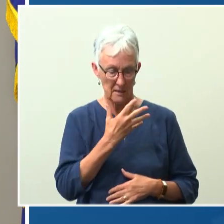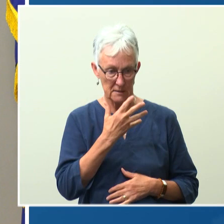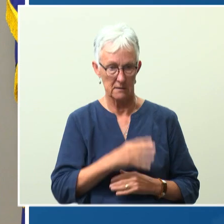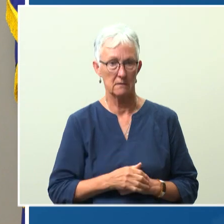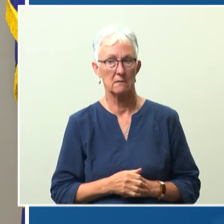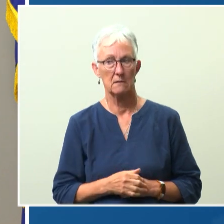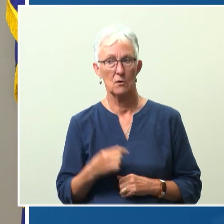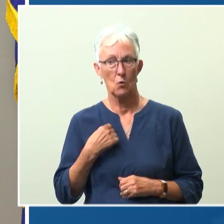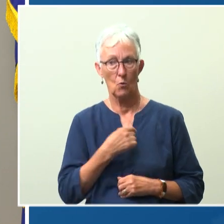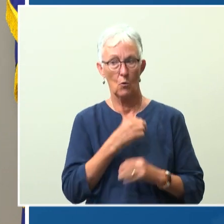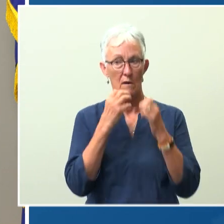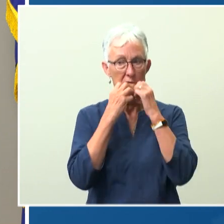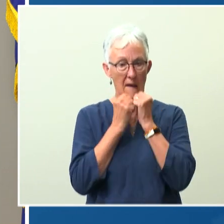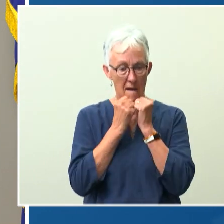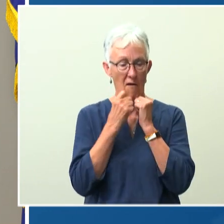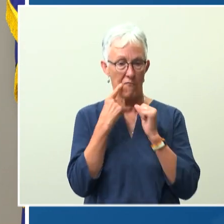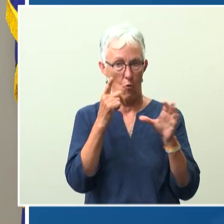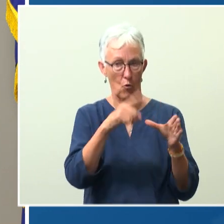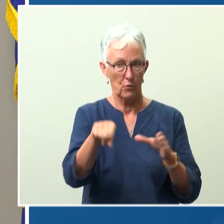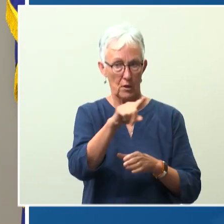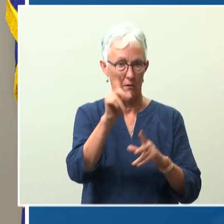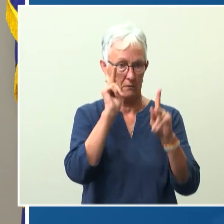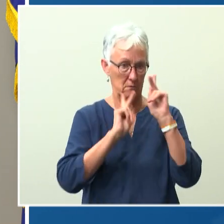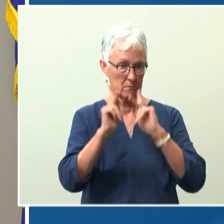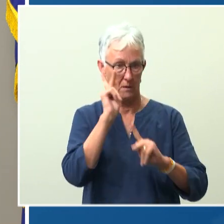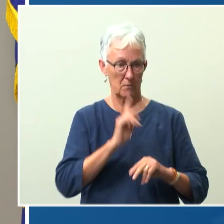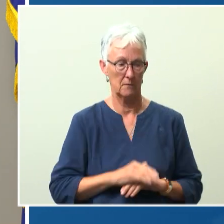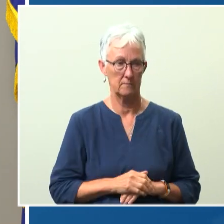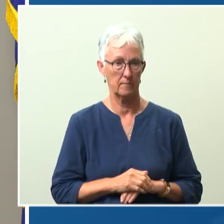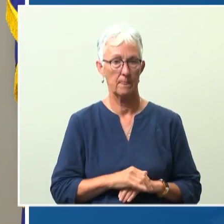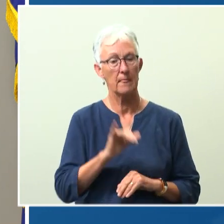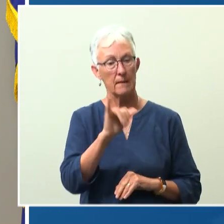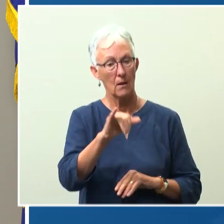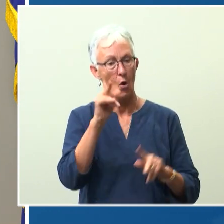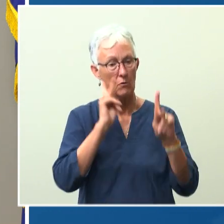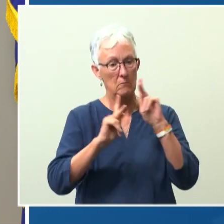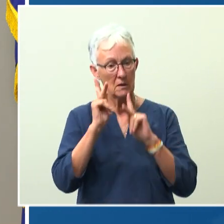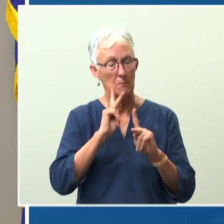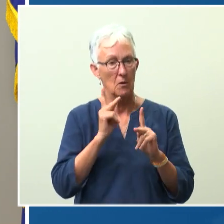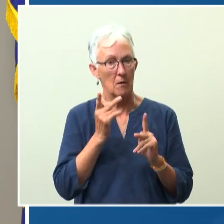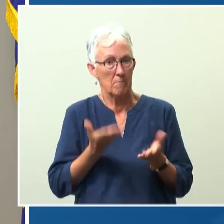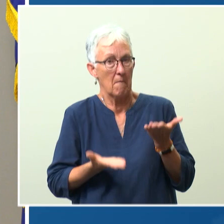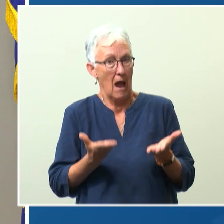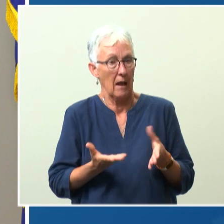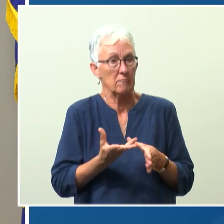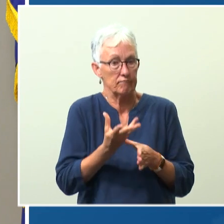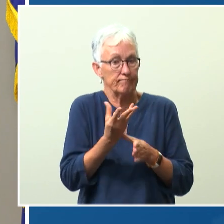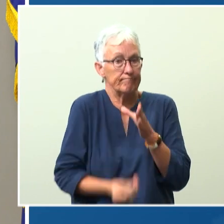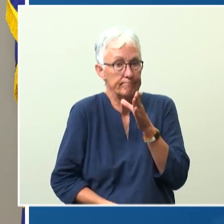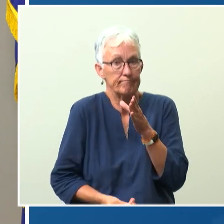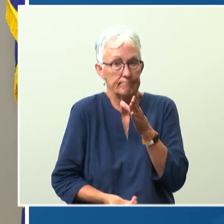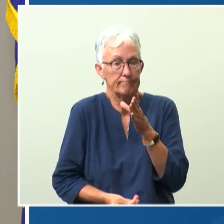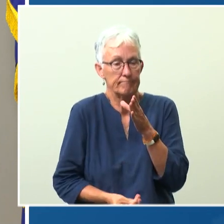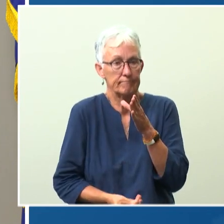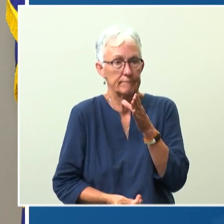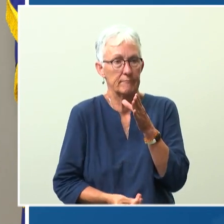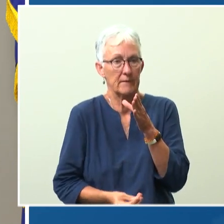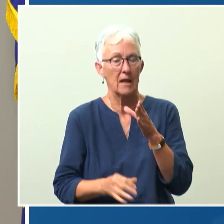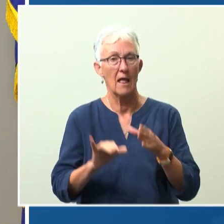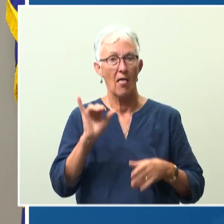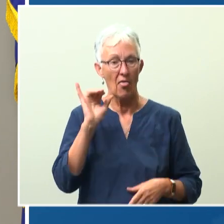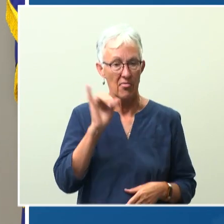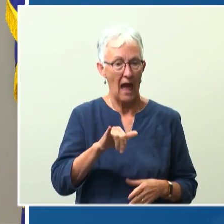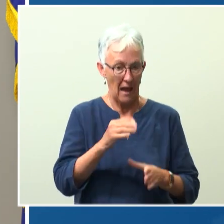and care for. These are people we are losing to COVID-19. And this is a different loss. This is a